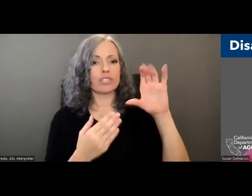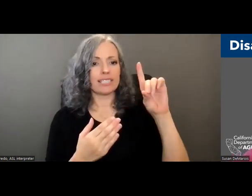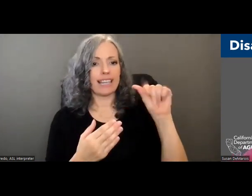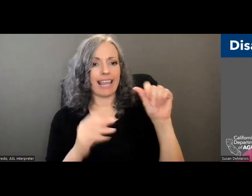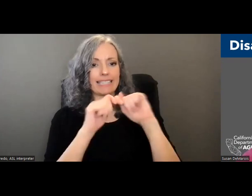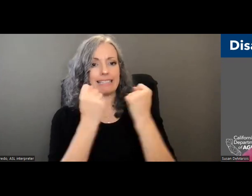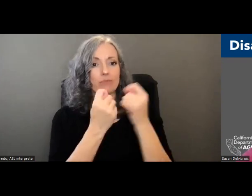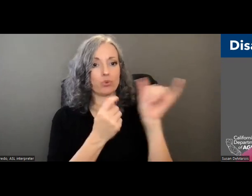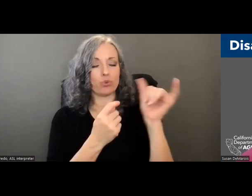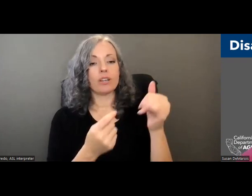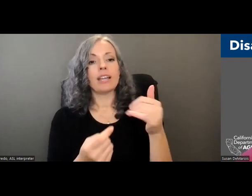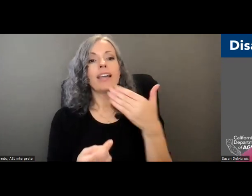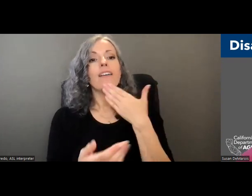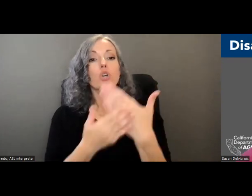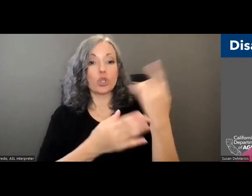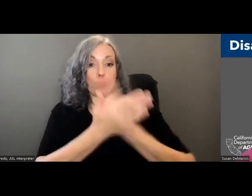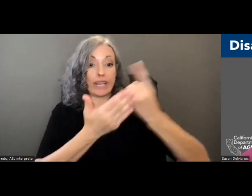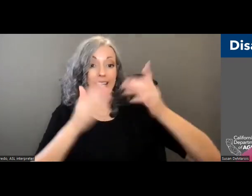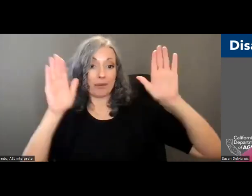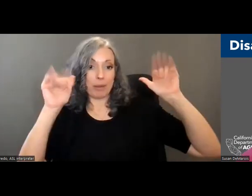everybody have a great week thanks